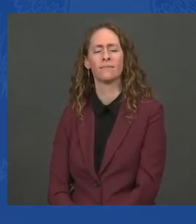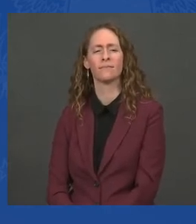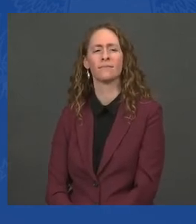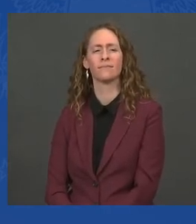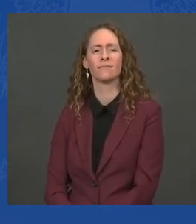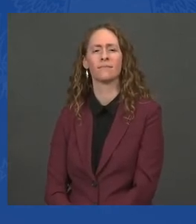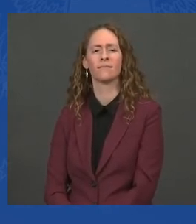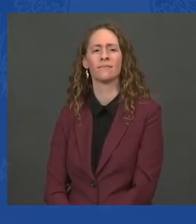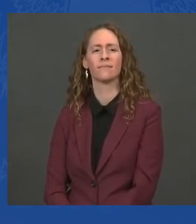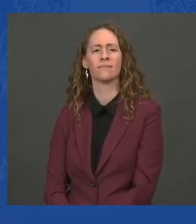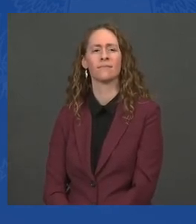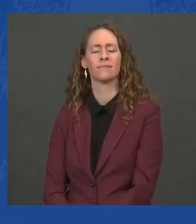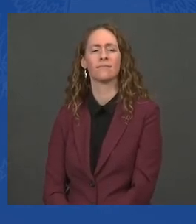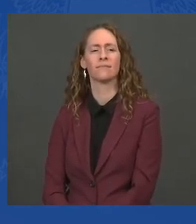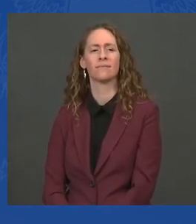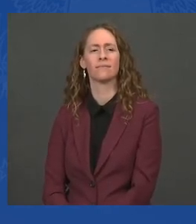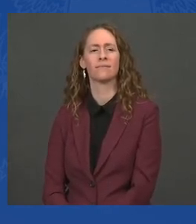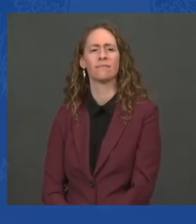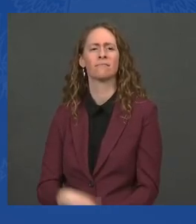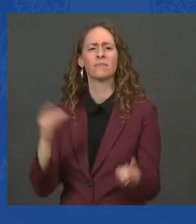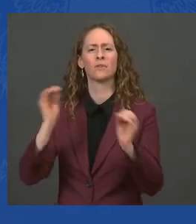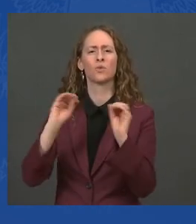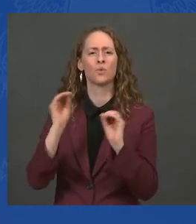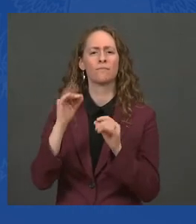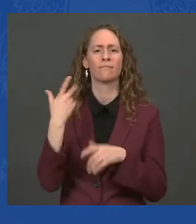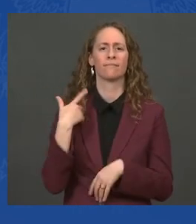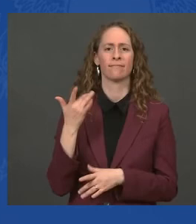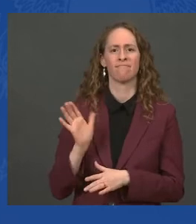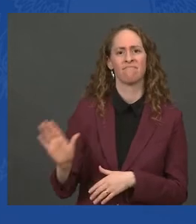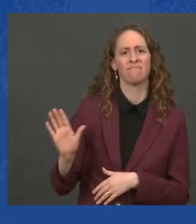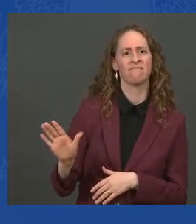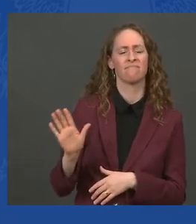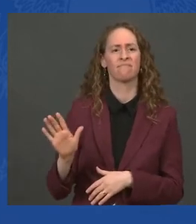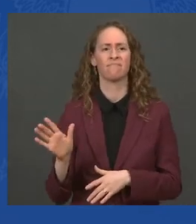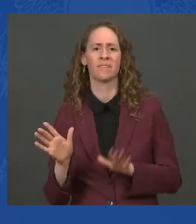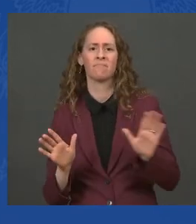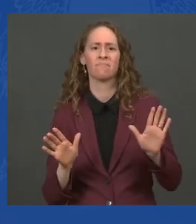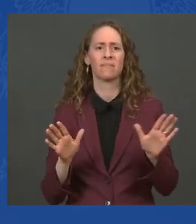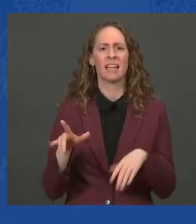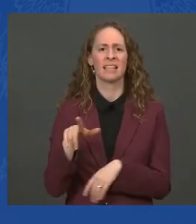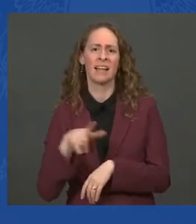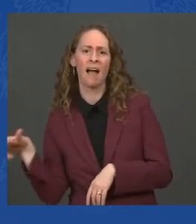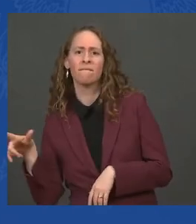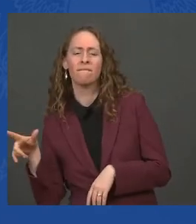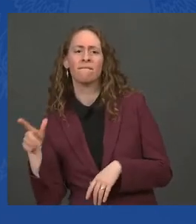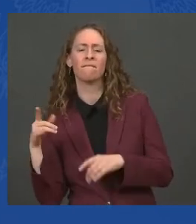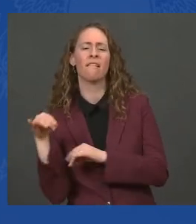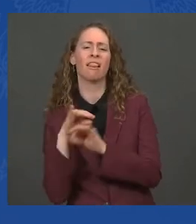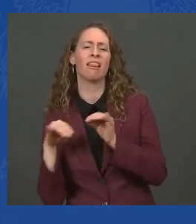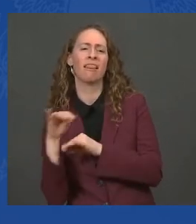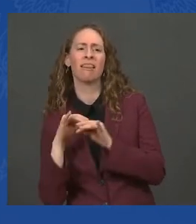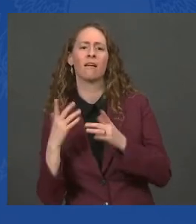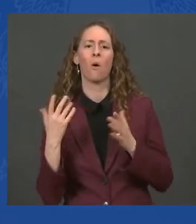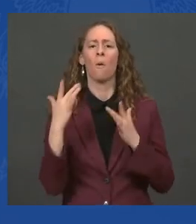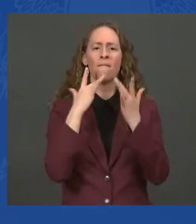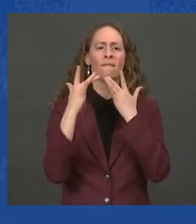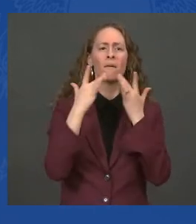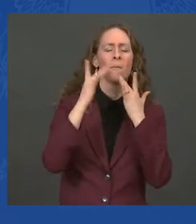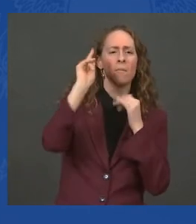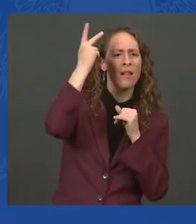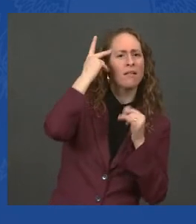leading rating agencies on Wall Street confirmed this month that my plan will not add to inflationary pressures.